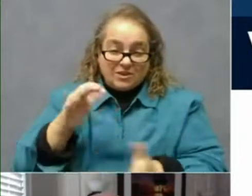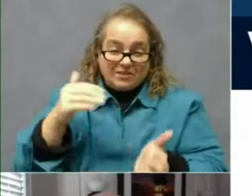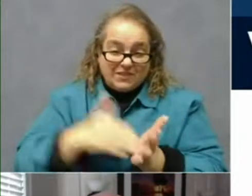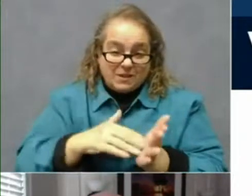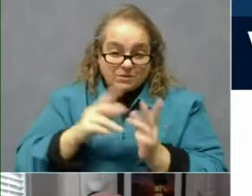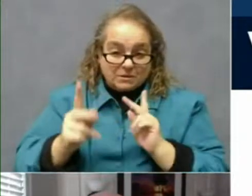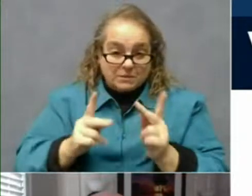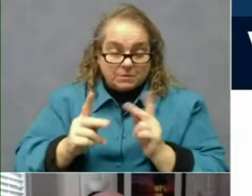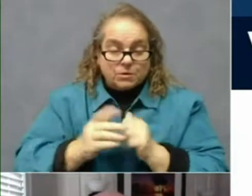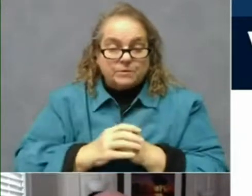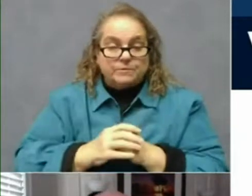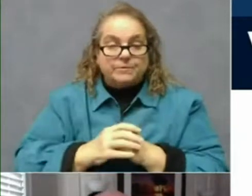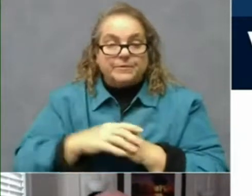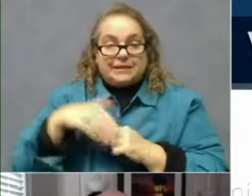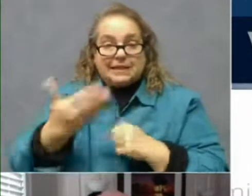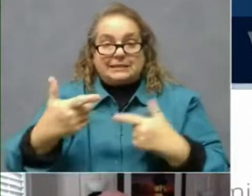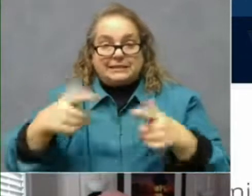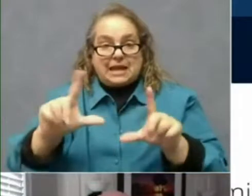slide, please.